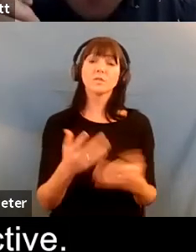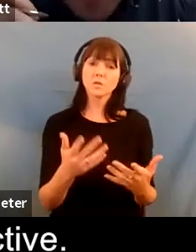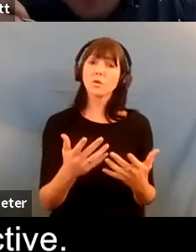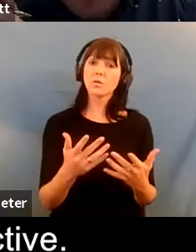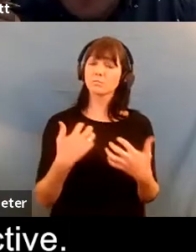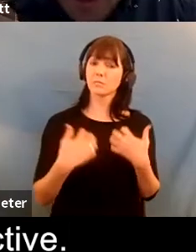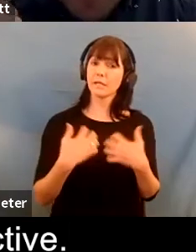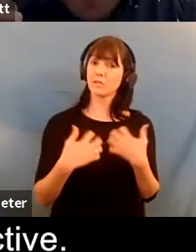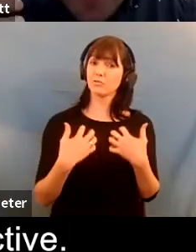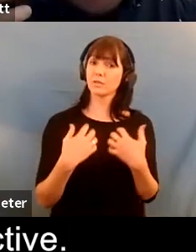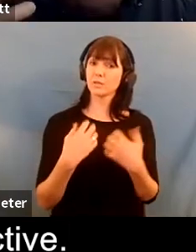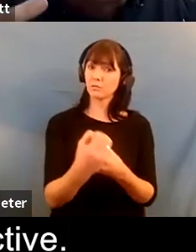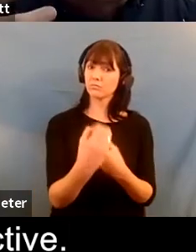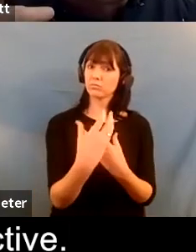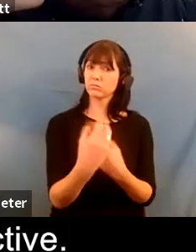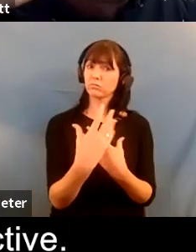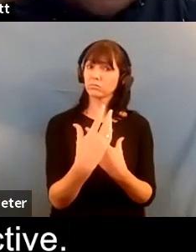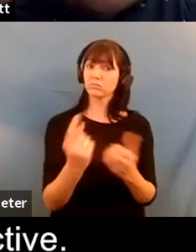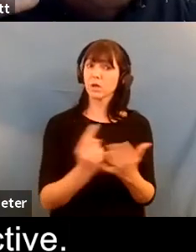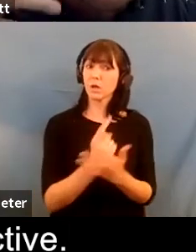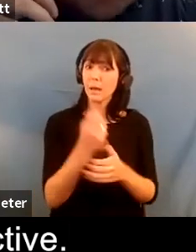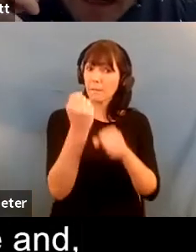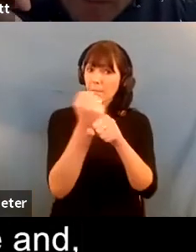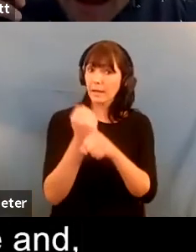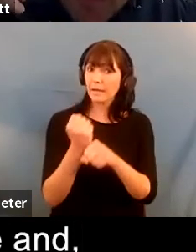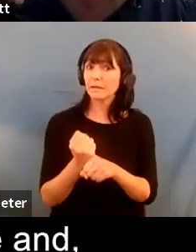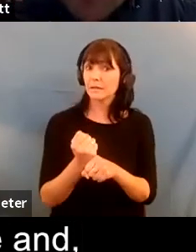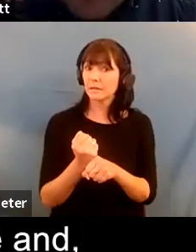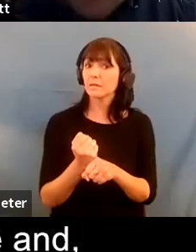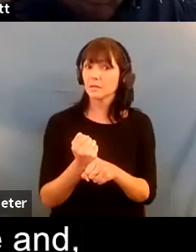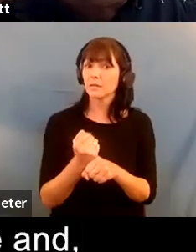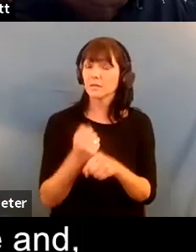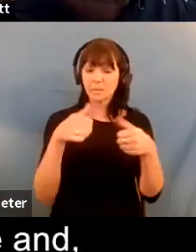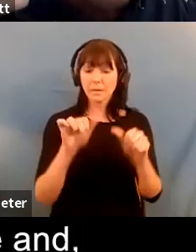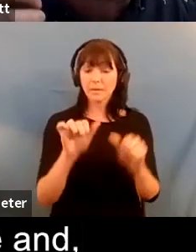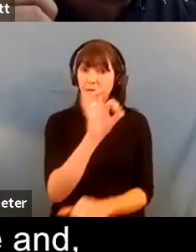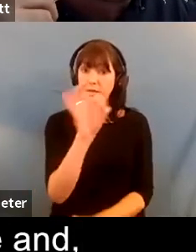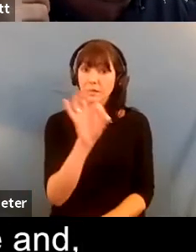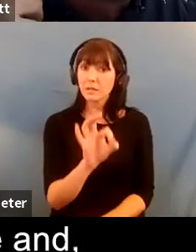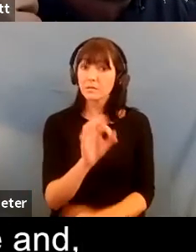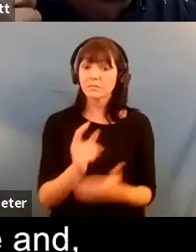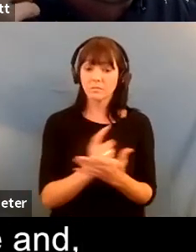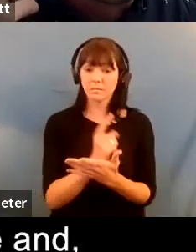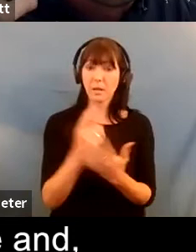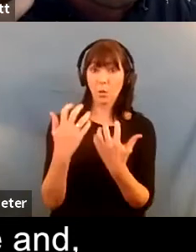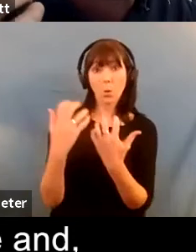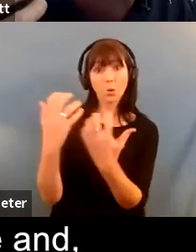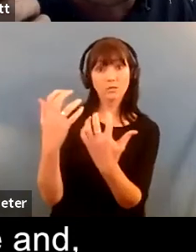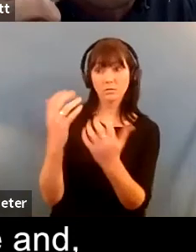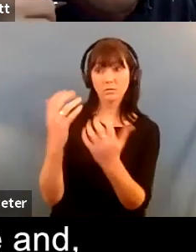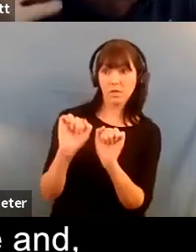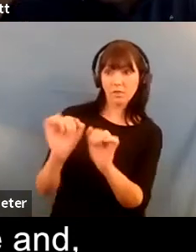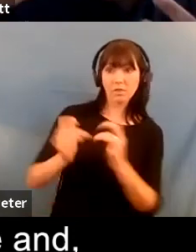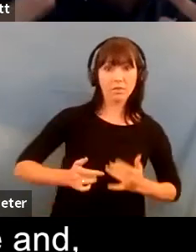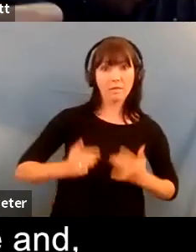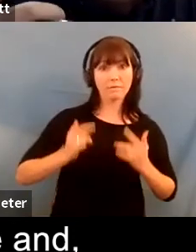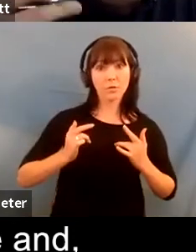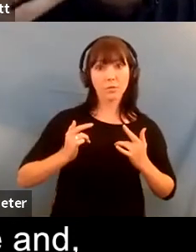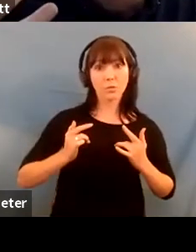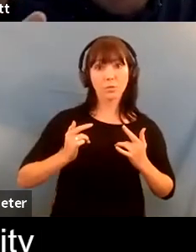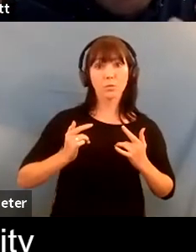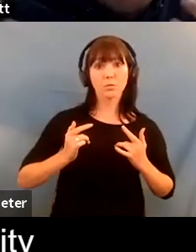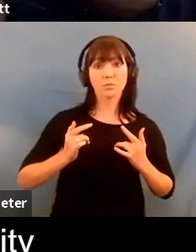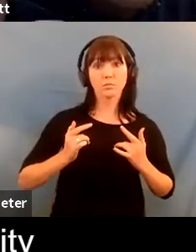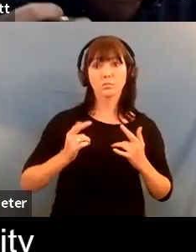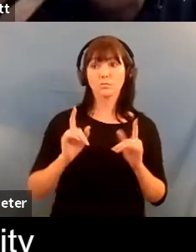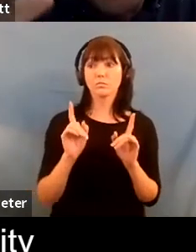creator's perspective um what you know my next question is really about the audience perspective and what what in a sense art can